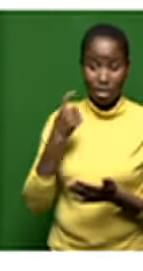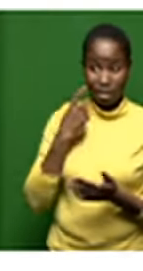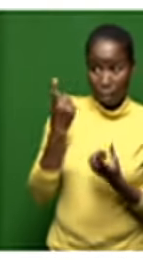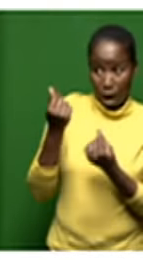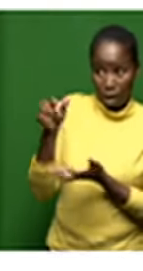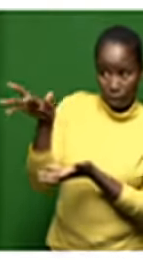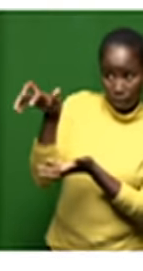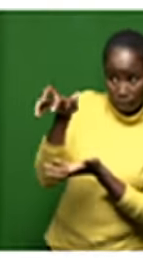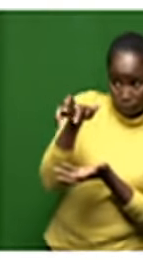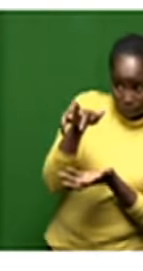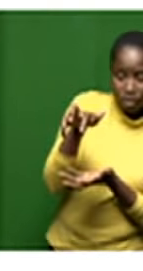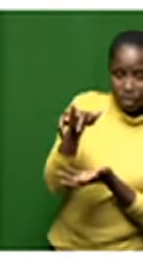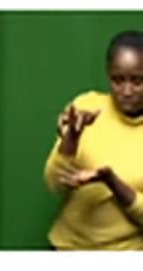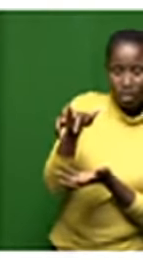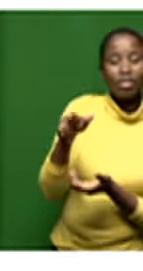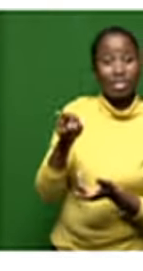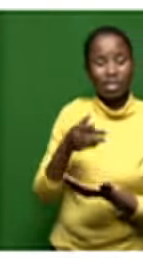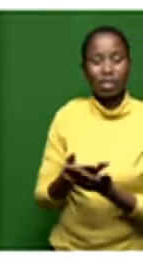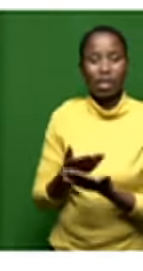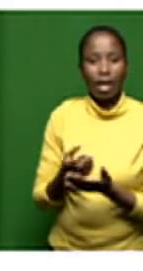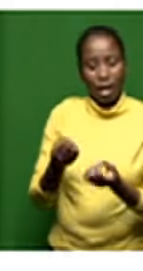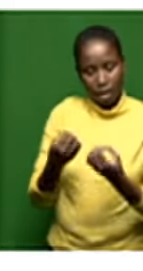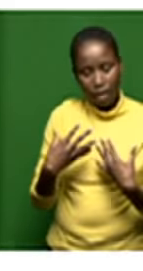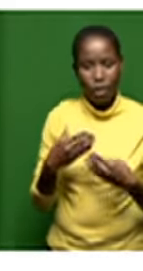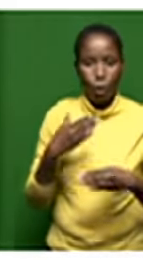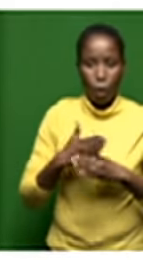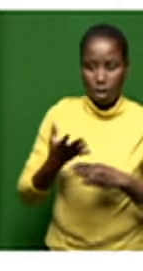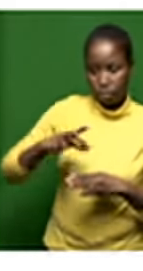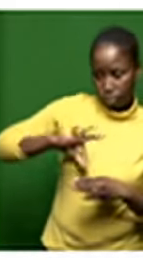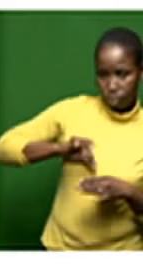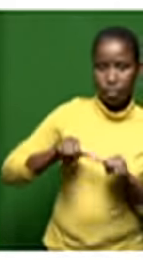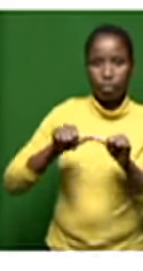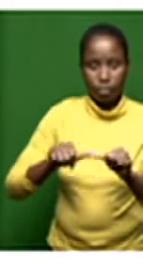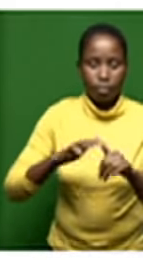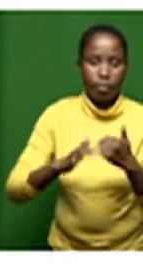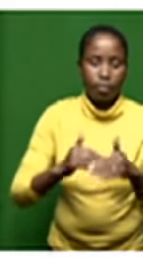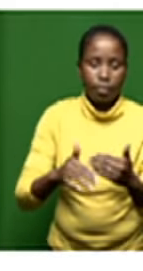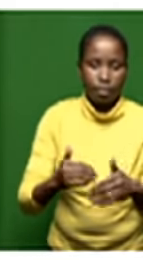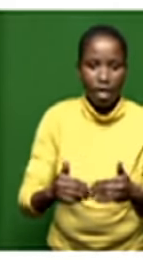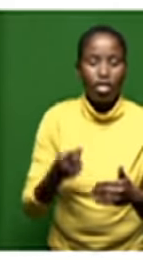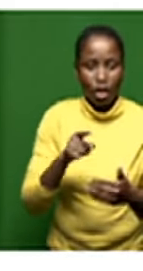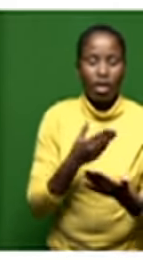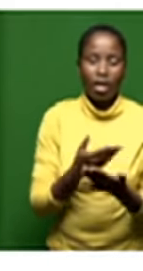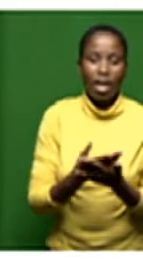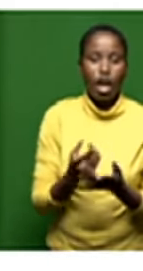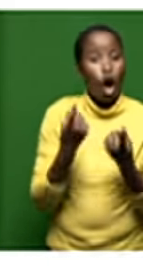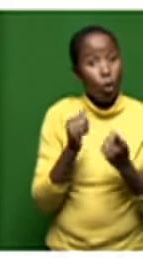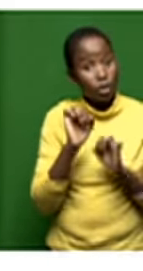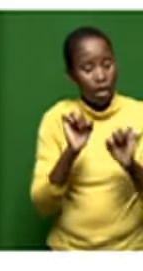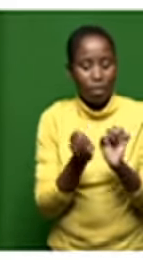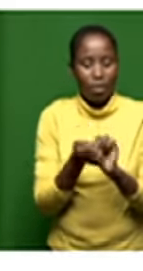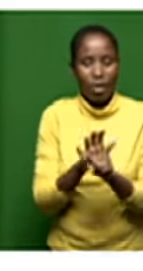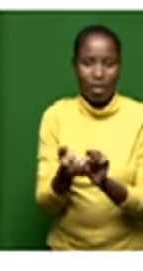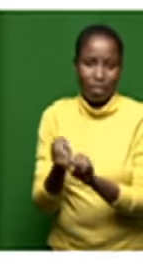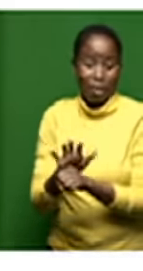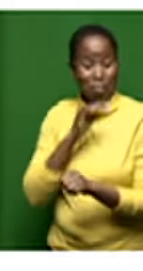we'll look at the roots that at least will give us operating income they'll be able to cover their own cost and that is important